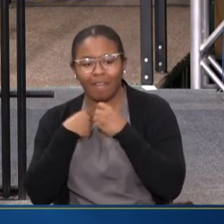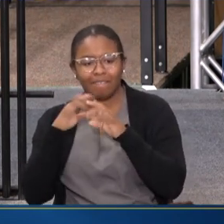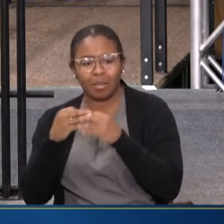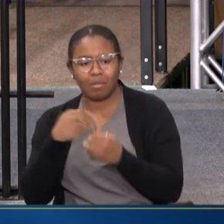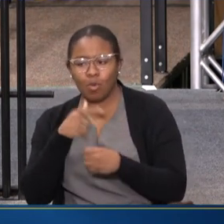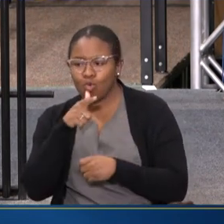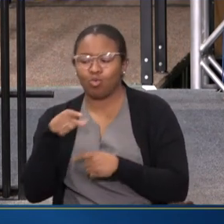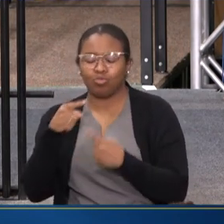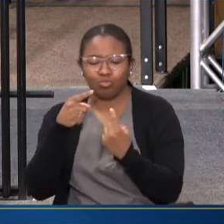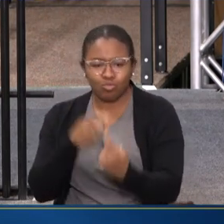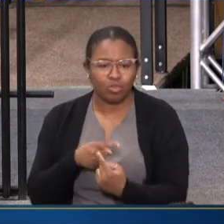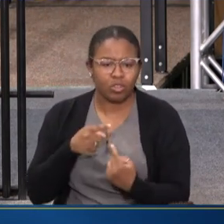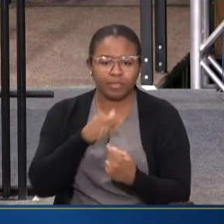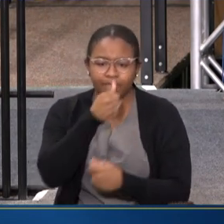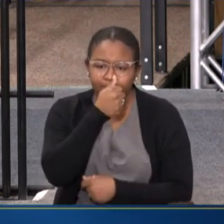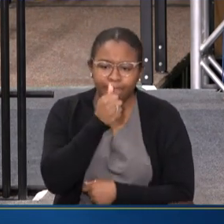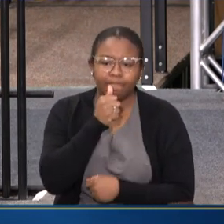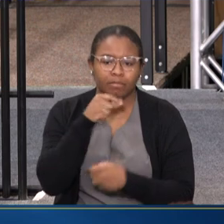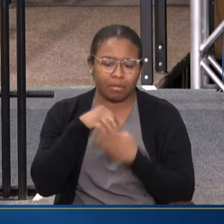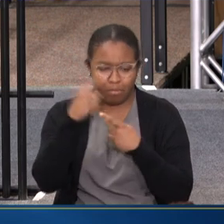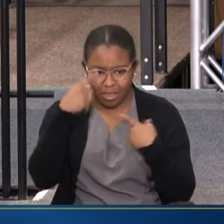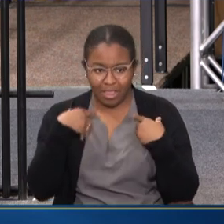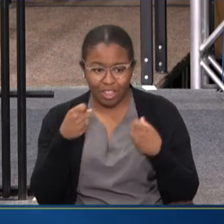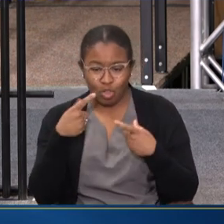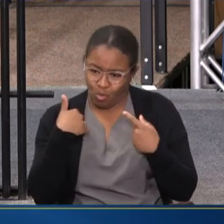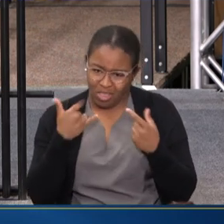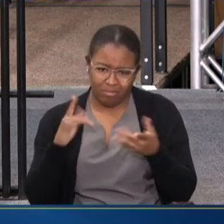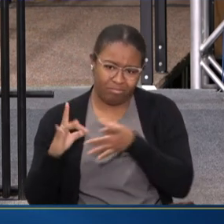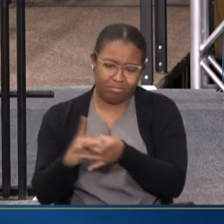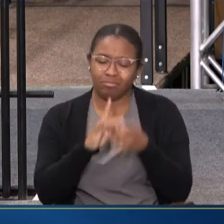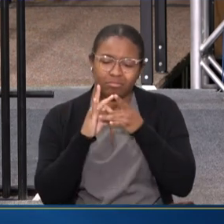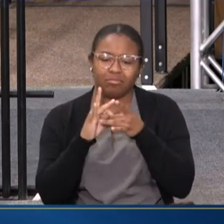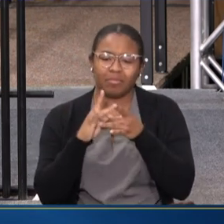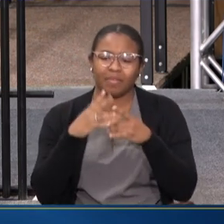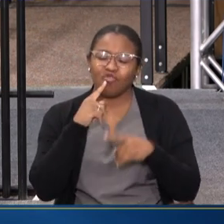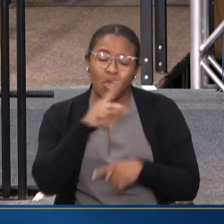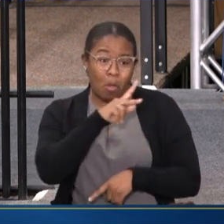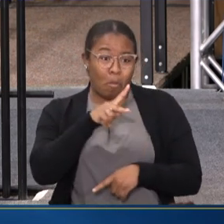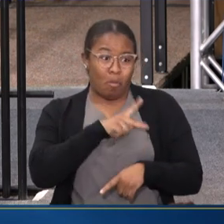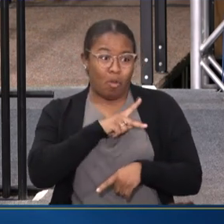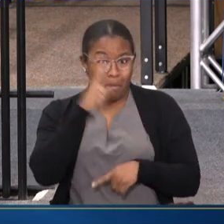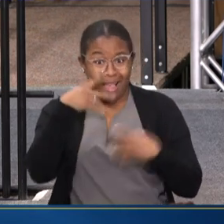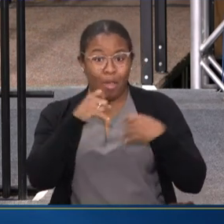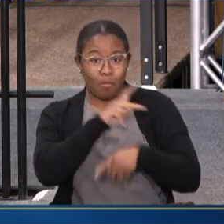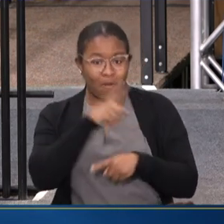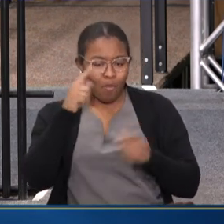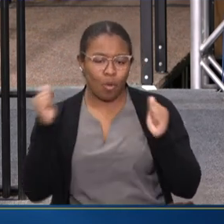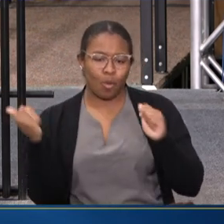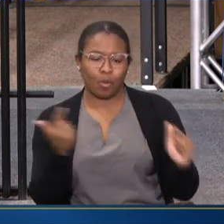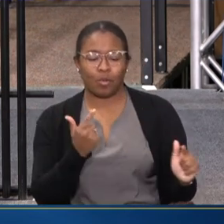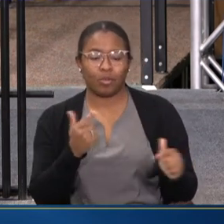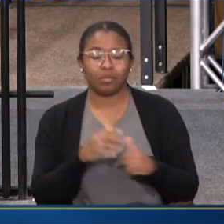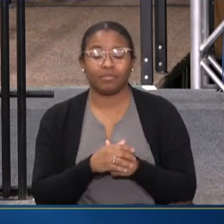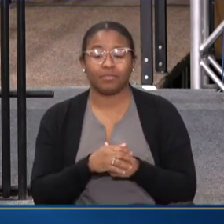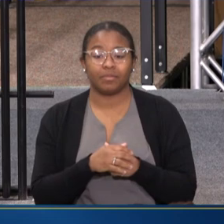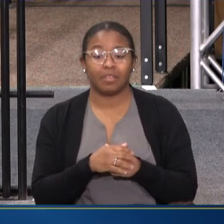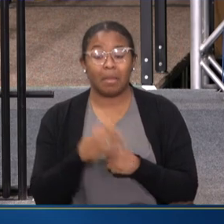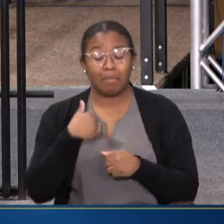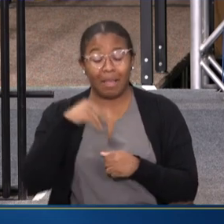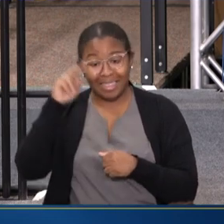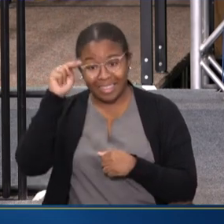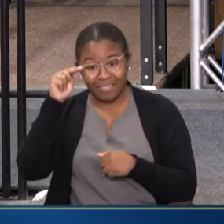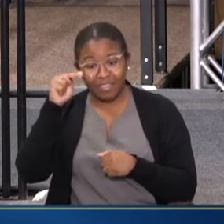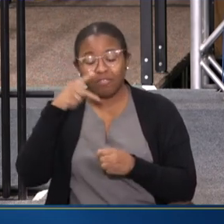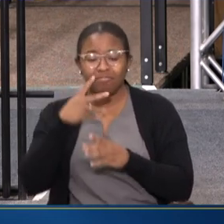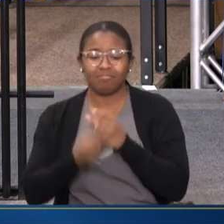STRUGGLED IN THE MENTAL HEALTH AREA. SO WE'RE UNITED, AND IT'S PERSONAL TO ALL OF US. I LOST A NEPHEW.